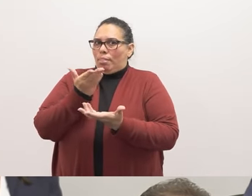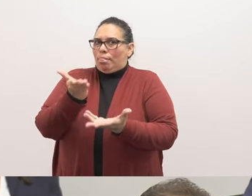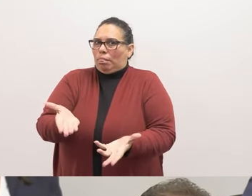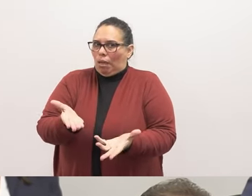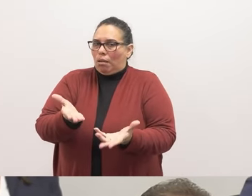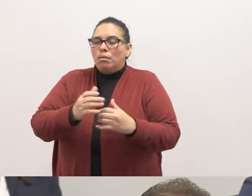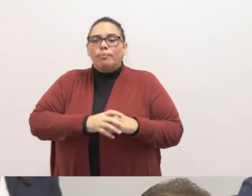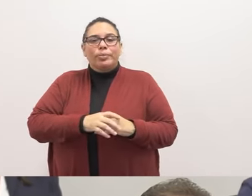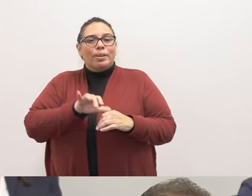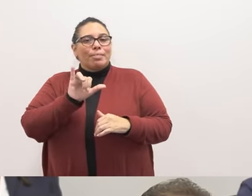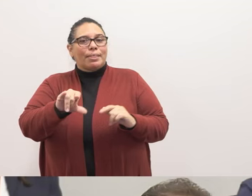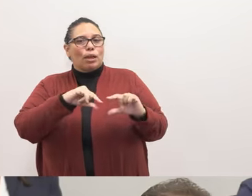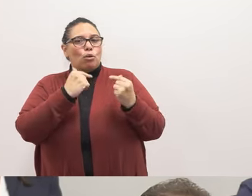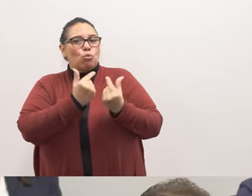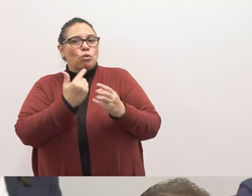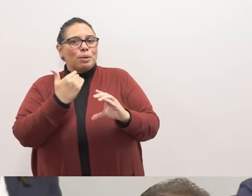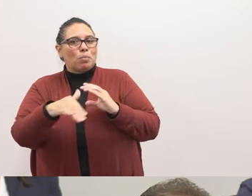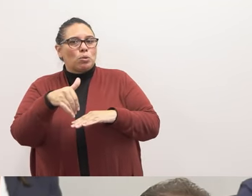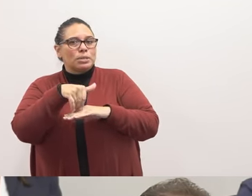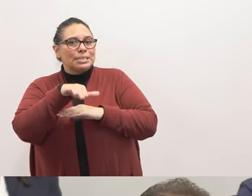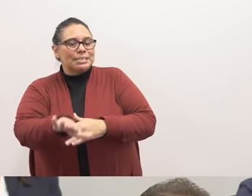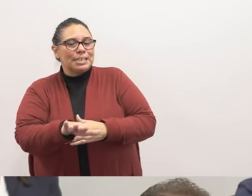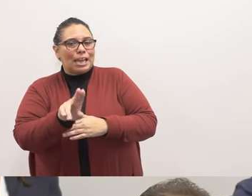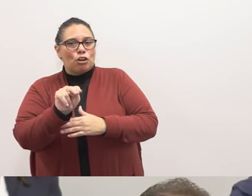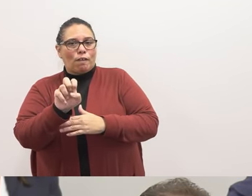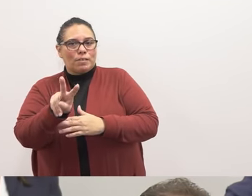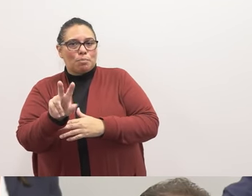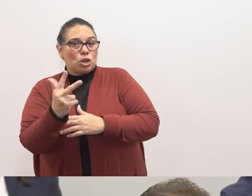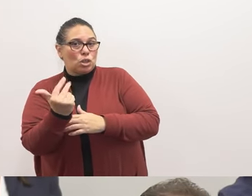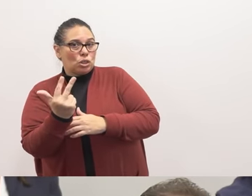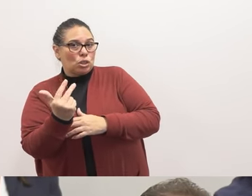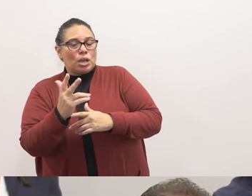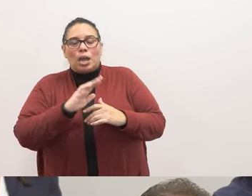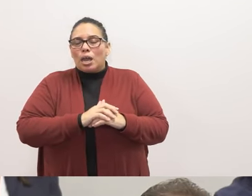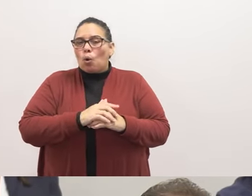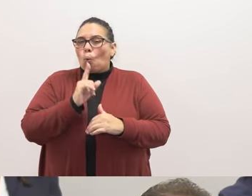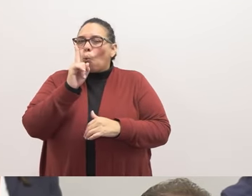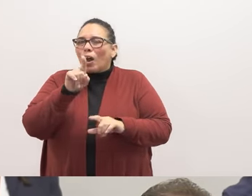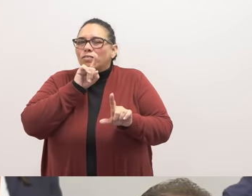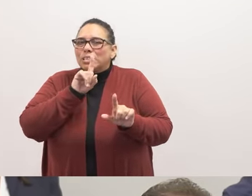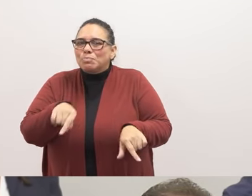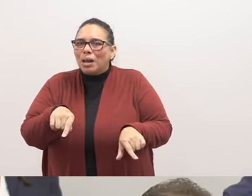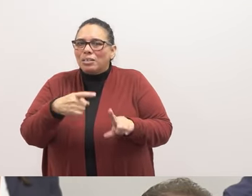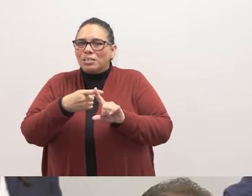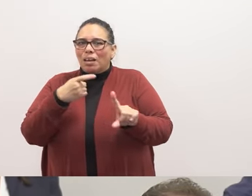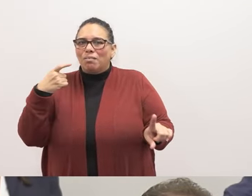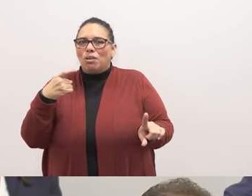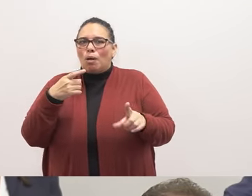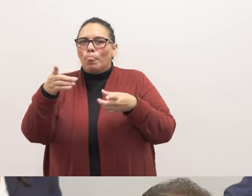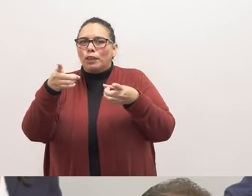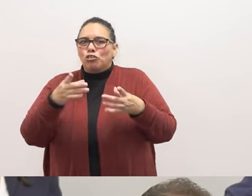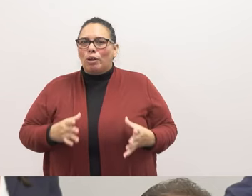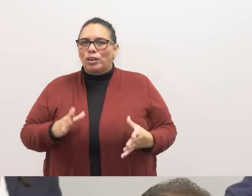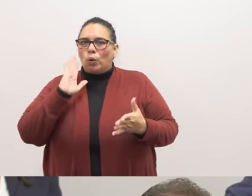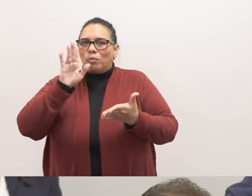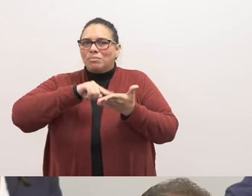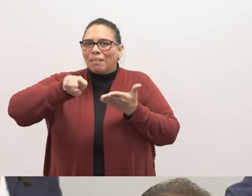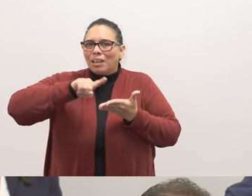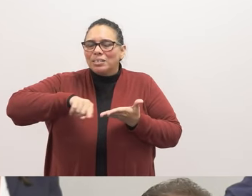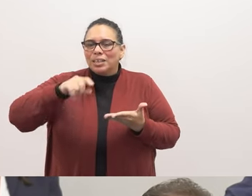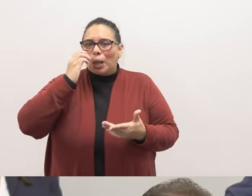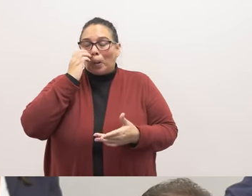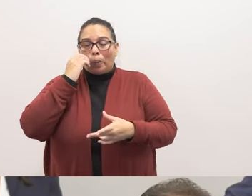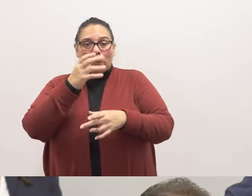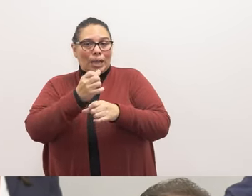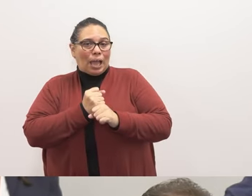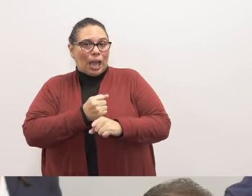group email was sent on November 18th, we have received one response from the camp director stating he will investigate. We have received